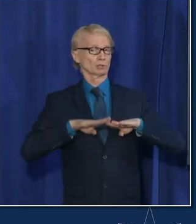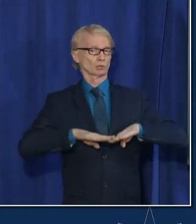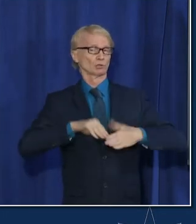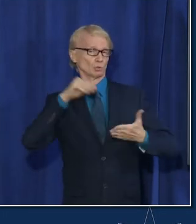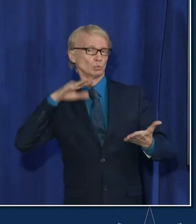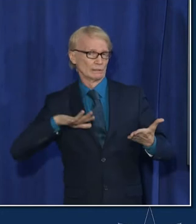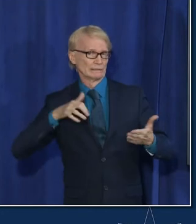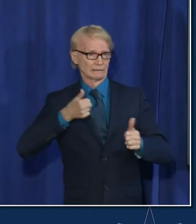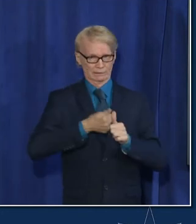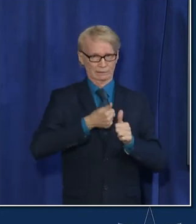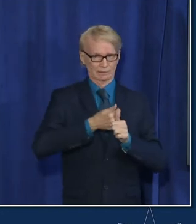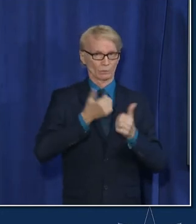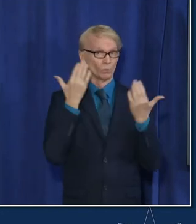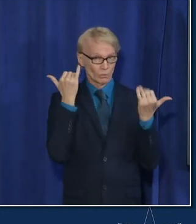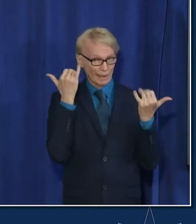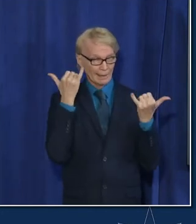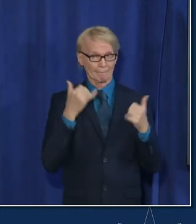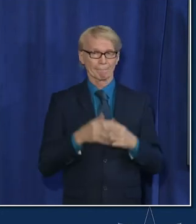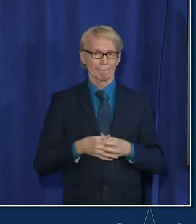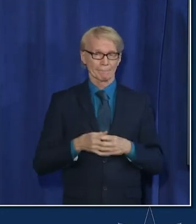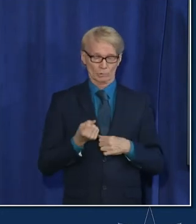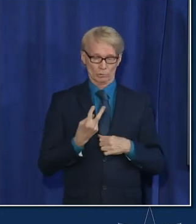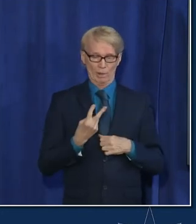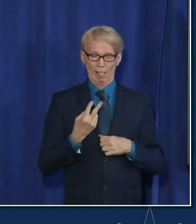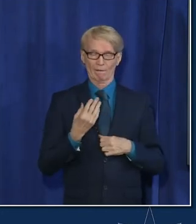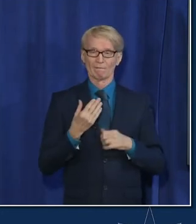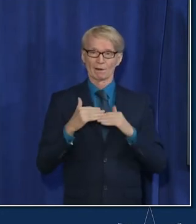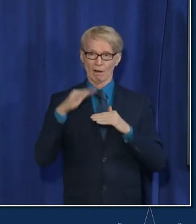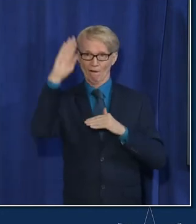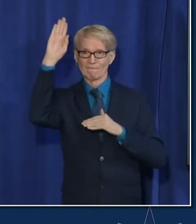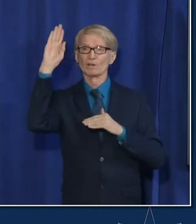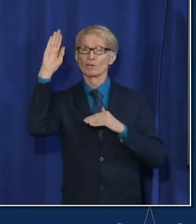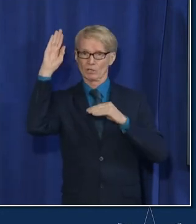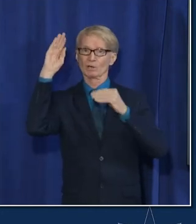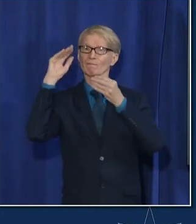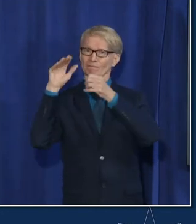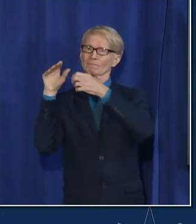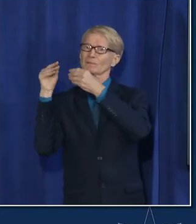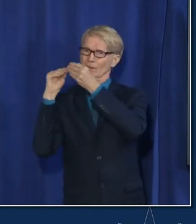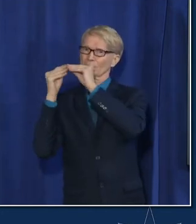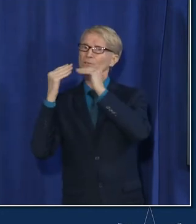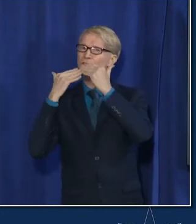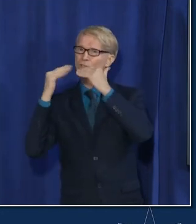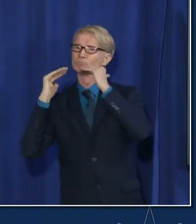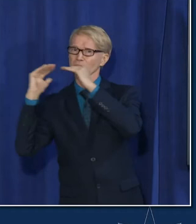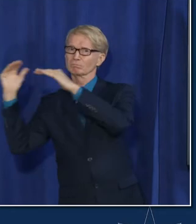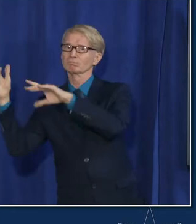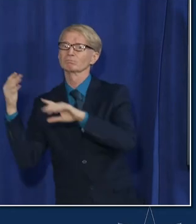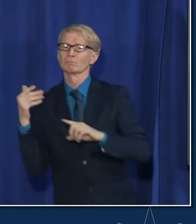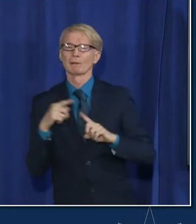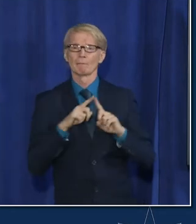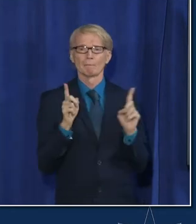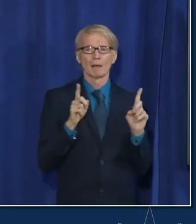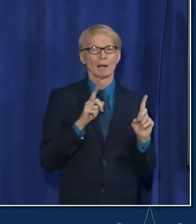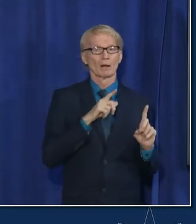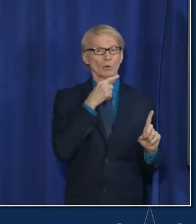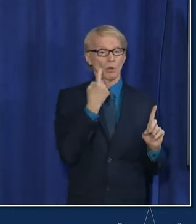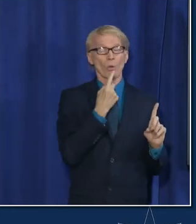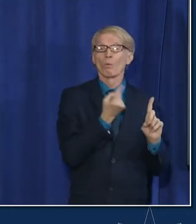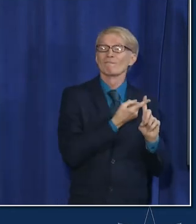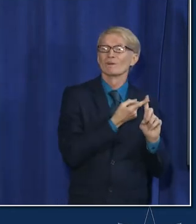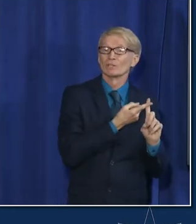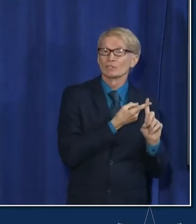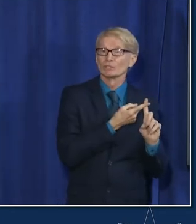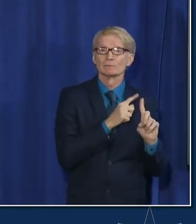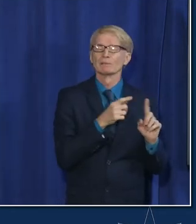we topped off at uh for our 12 and up a while back again this doesn't count students that are also have on their first shot but still